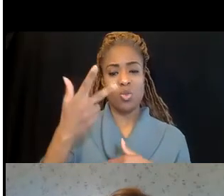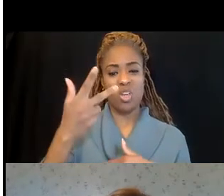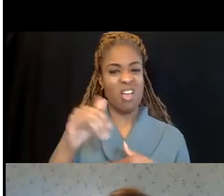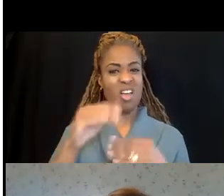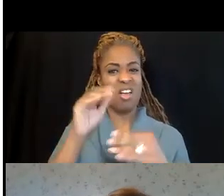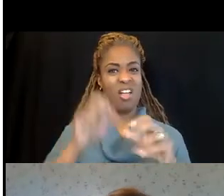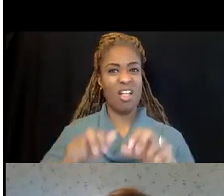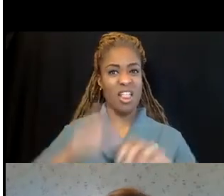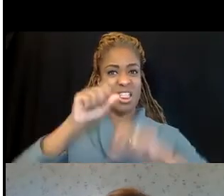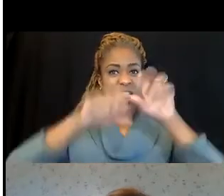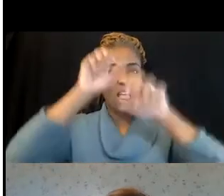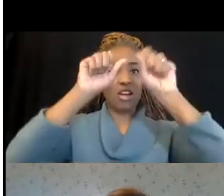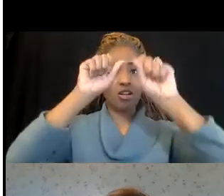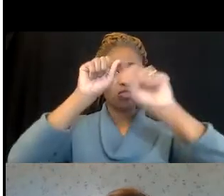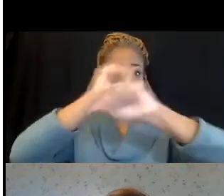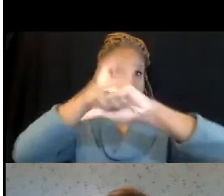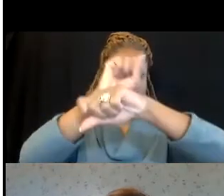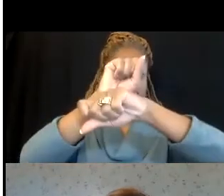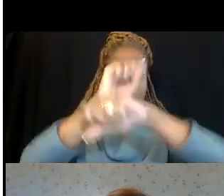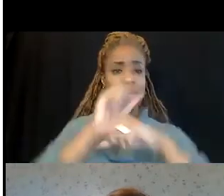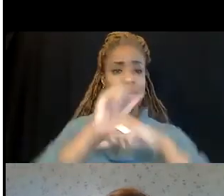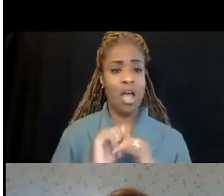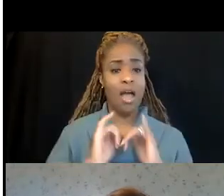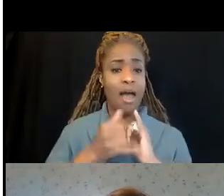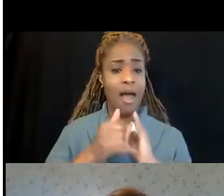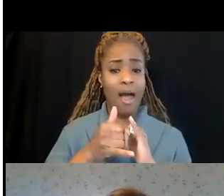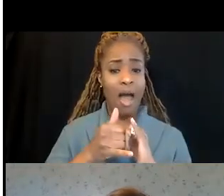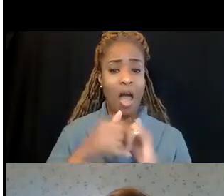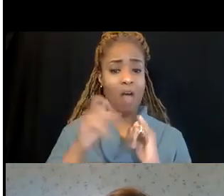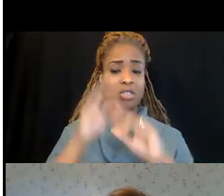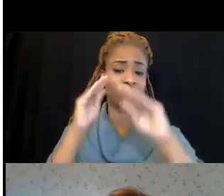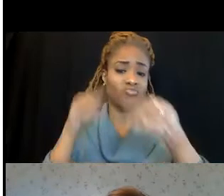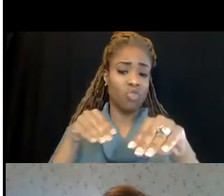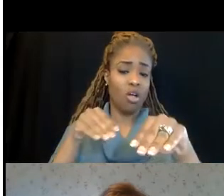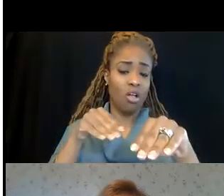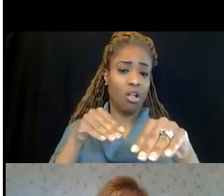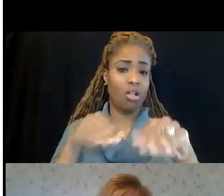employees are using fixed ladders, how do they need to be installed?